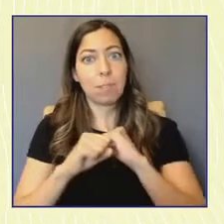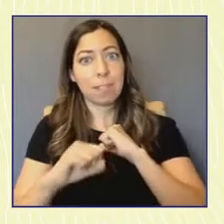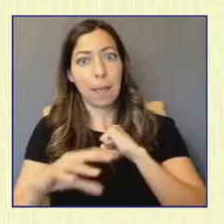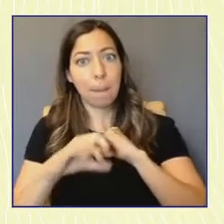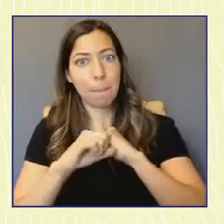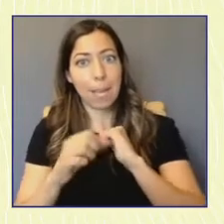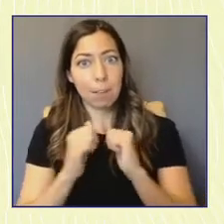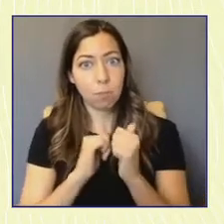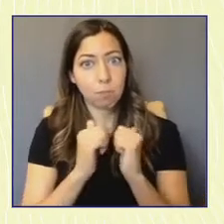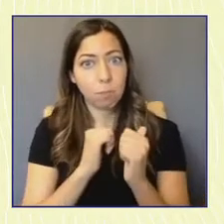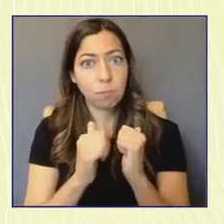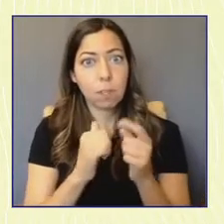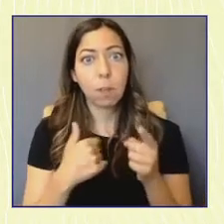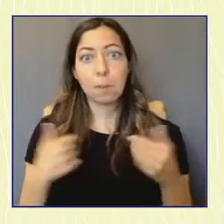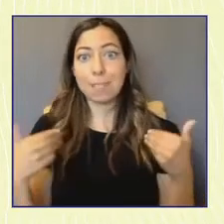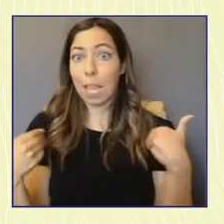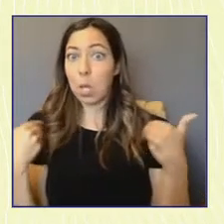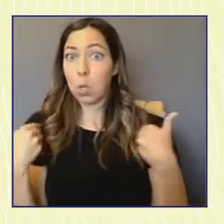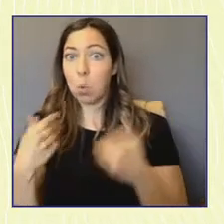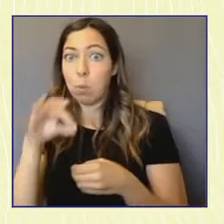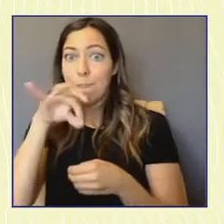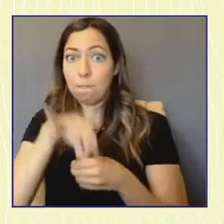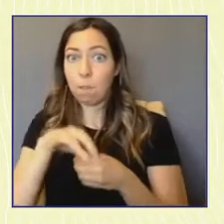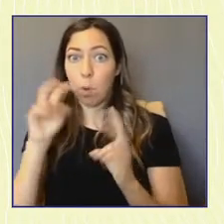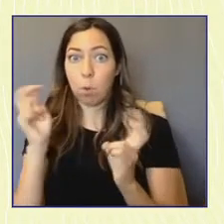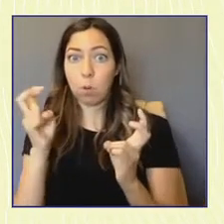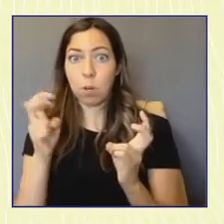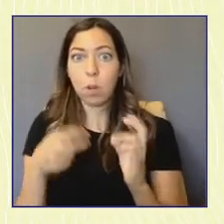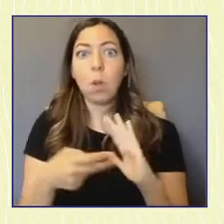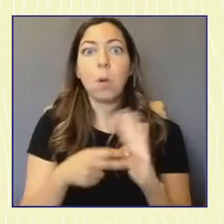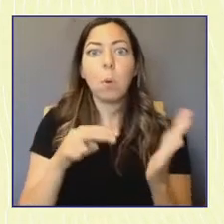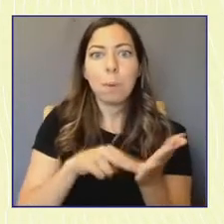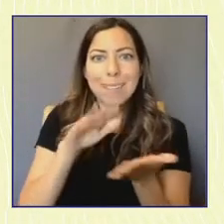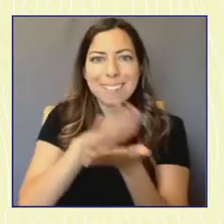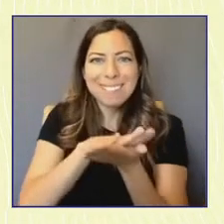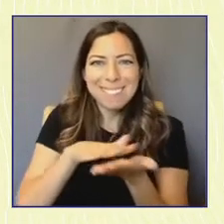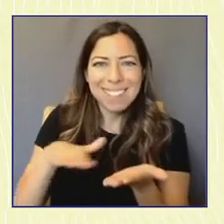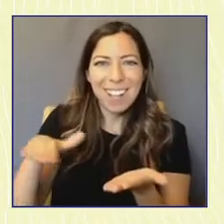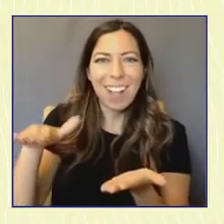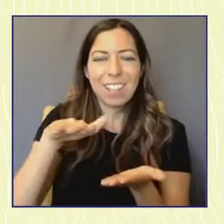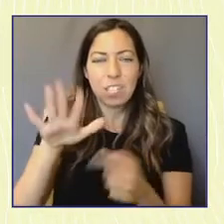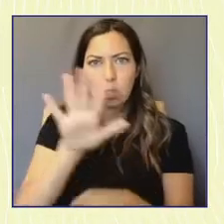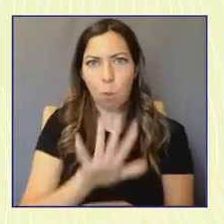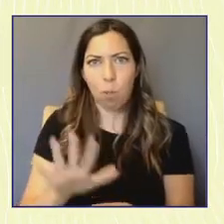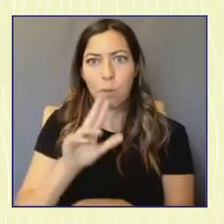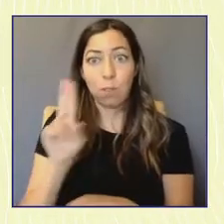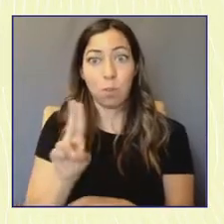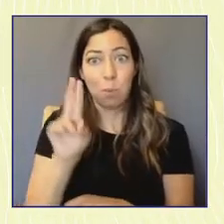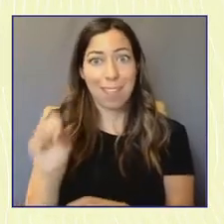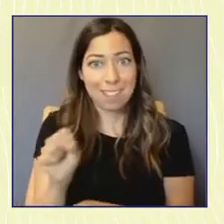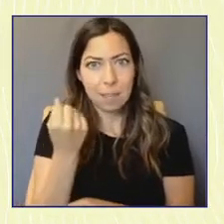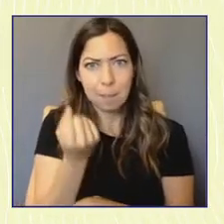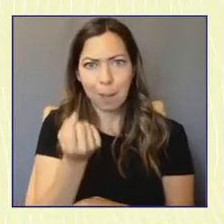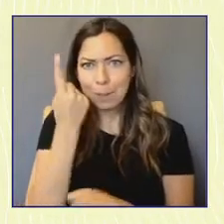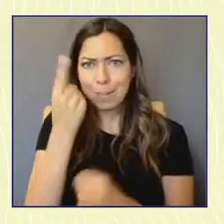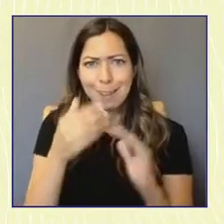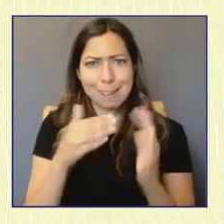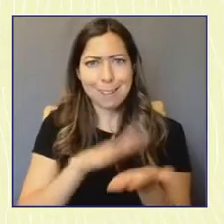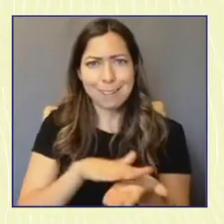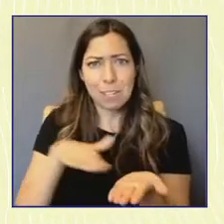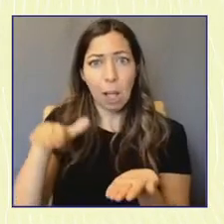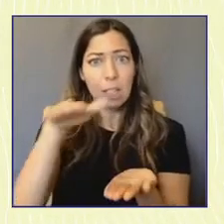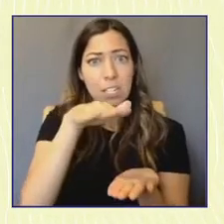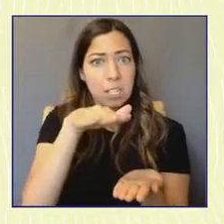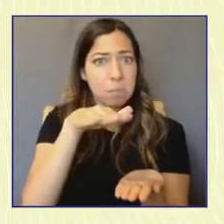youth vote, we typically mean college campuses across the country. It turns out there are a whole lot of young people who are not on